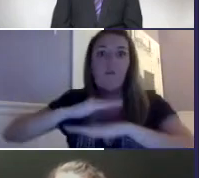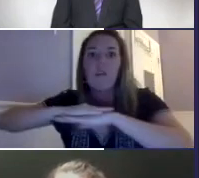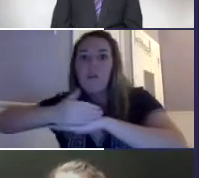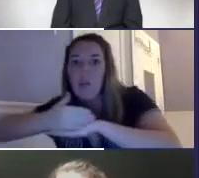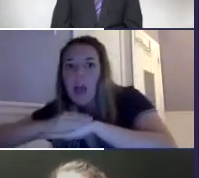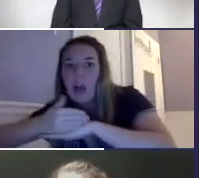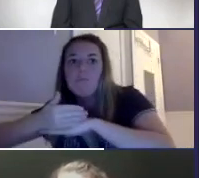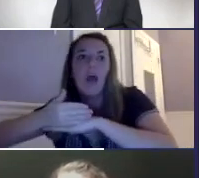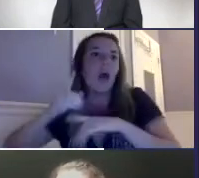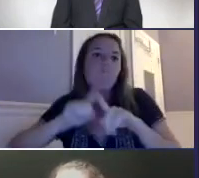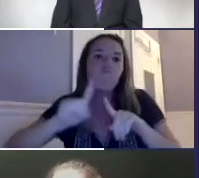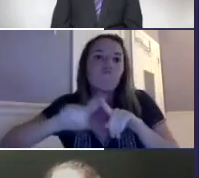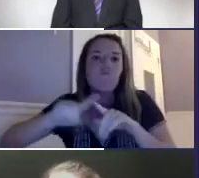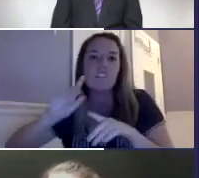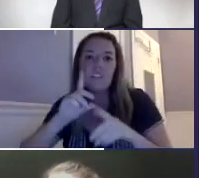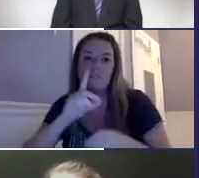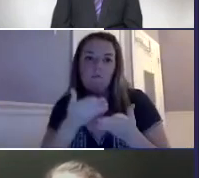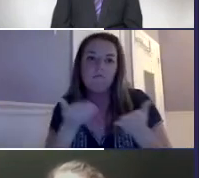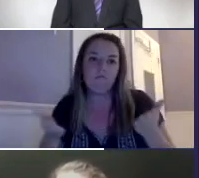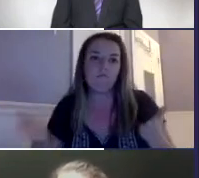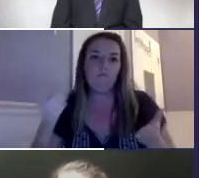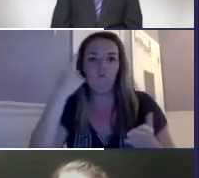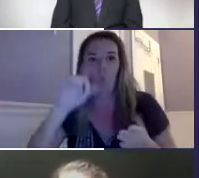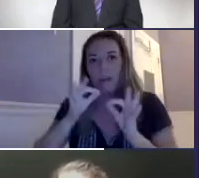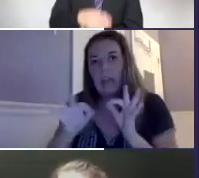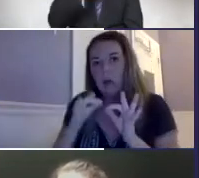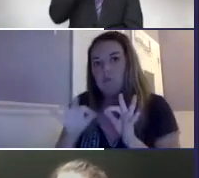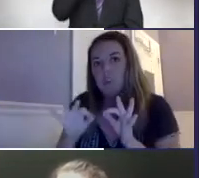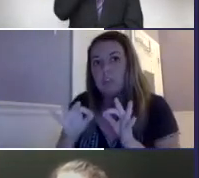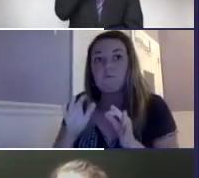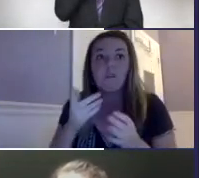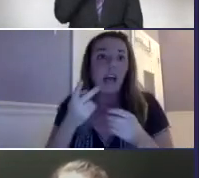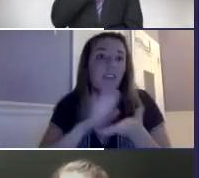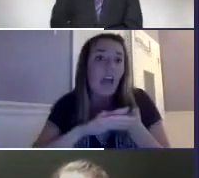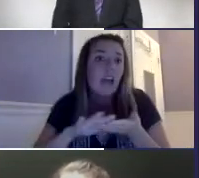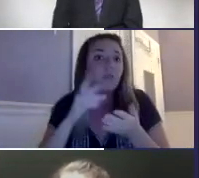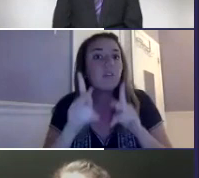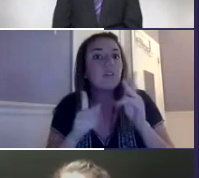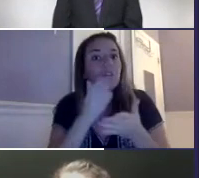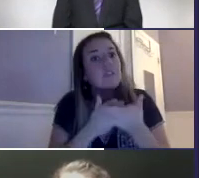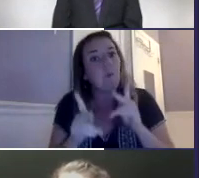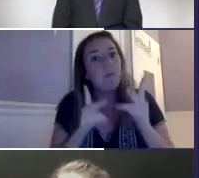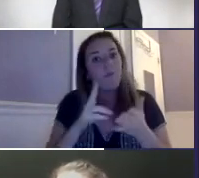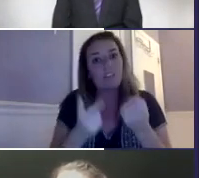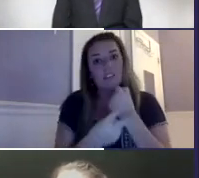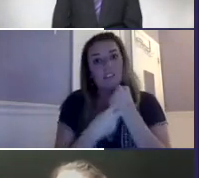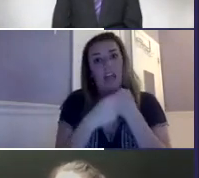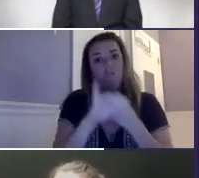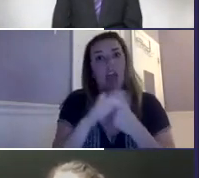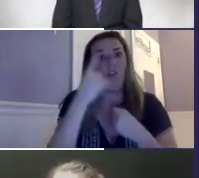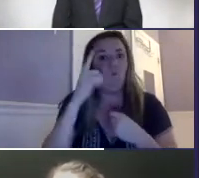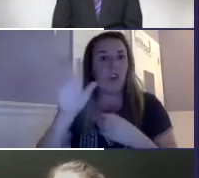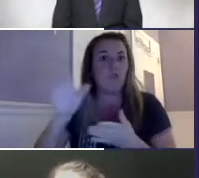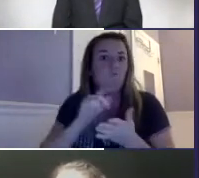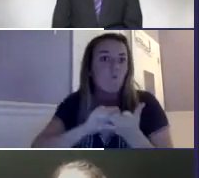And it really, you can have an iPad or you can have a laptop and there's different equipment that actually has captions on it, which is